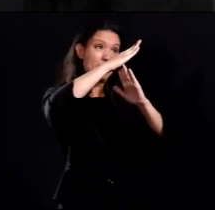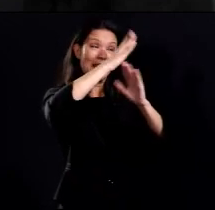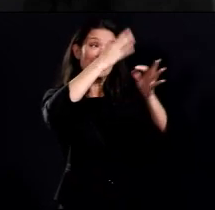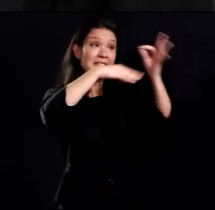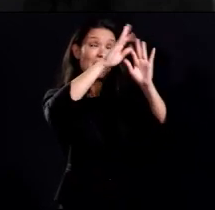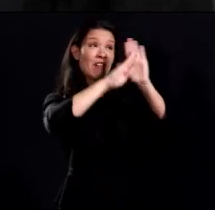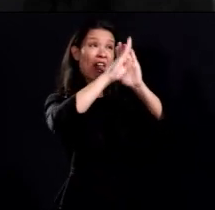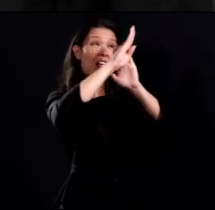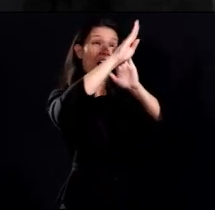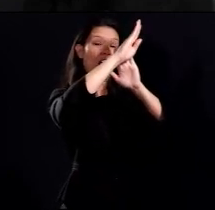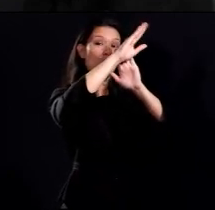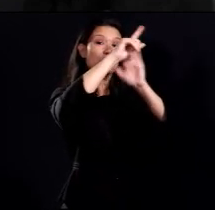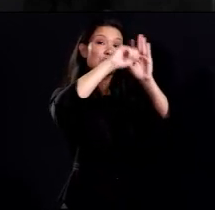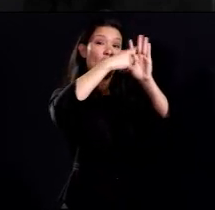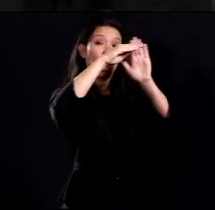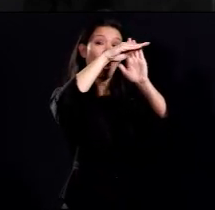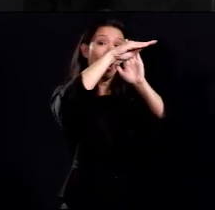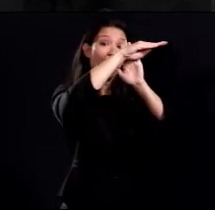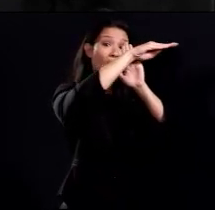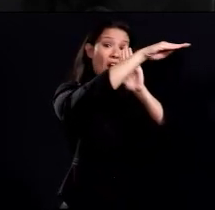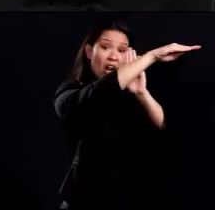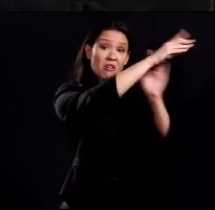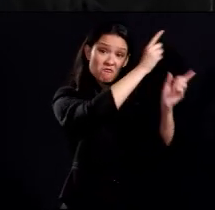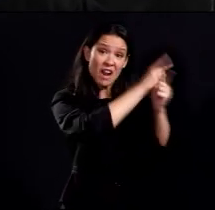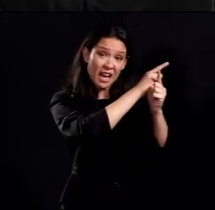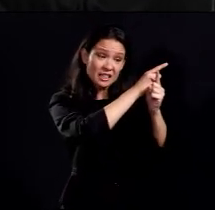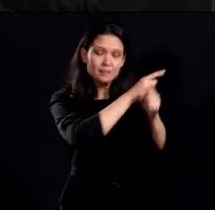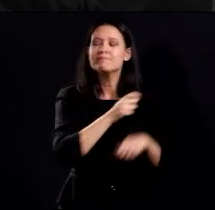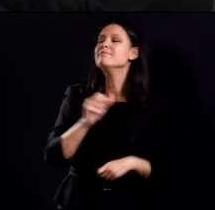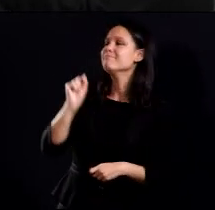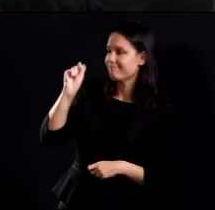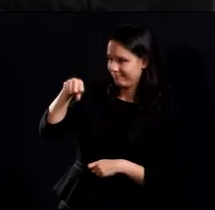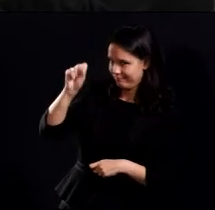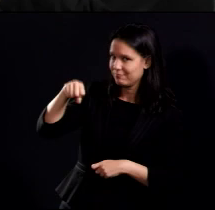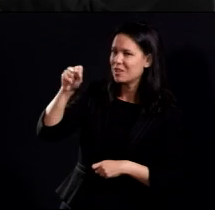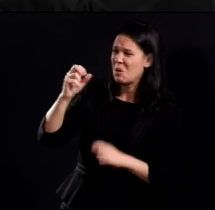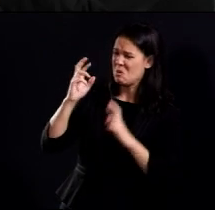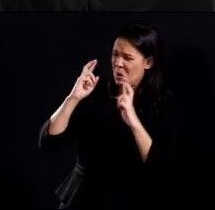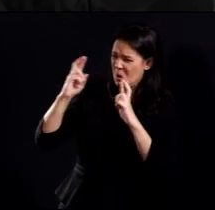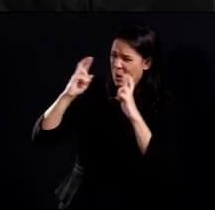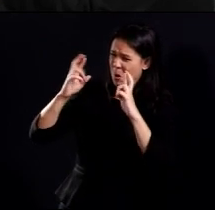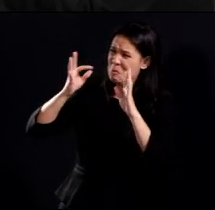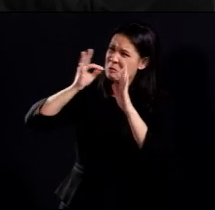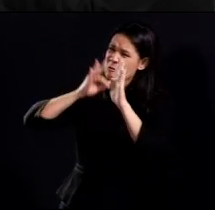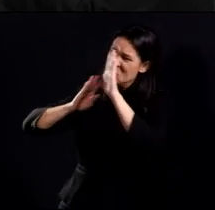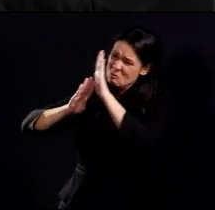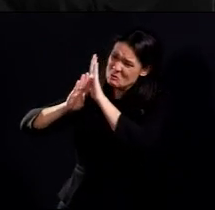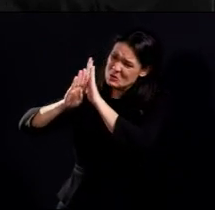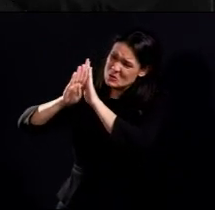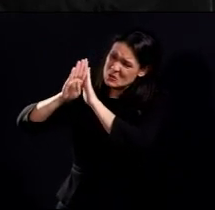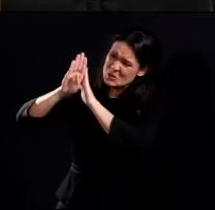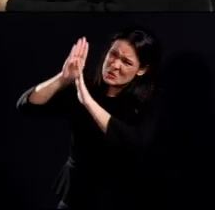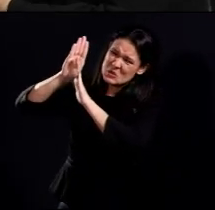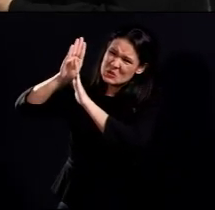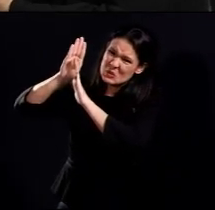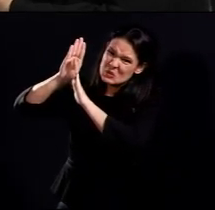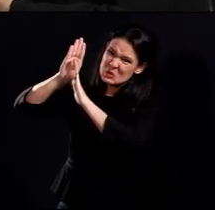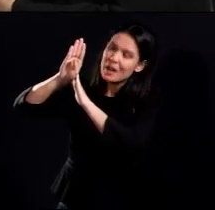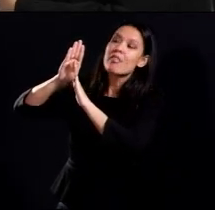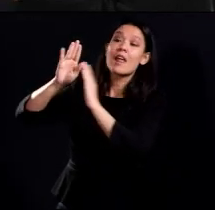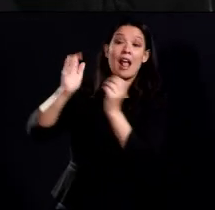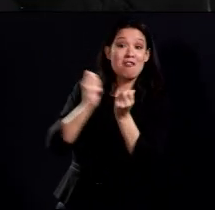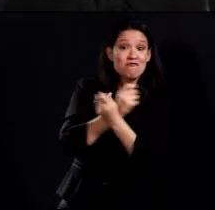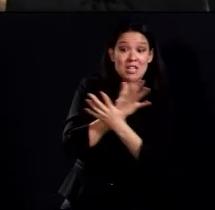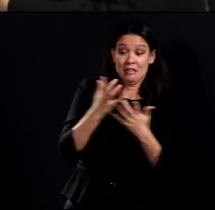continuing to climb, we'll begin to flatten it. Right. So, we do hope that we are going to reach a peak, and then all of these